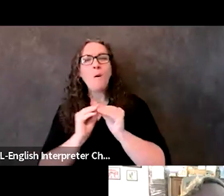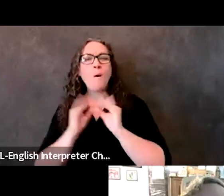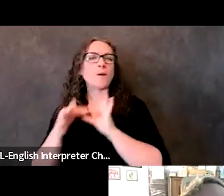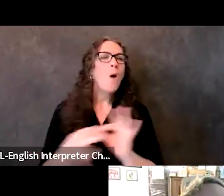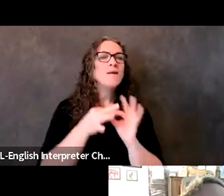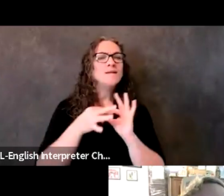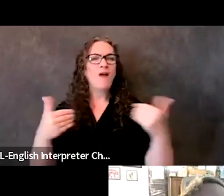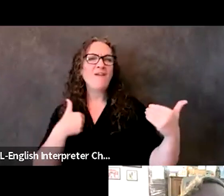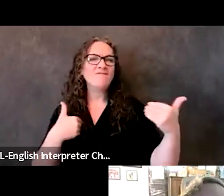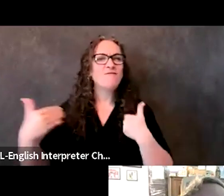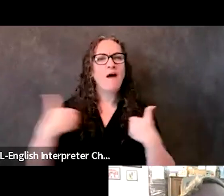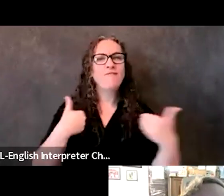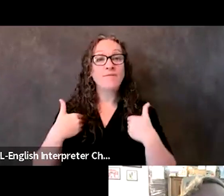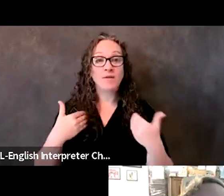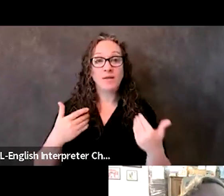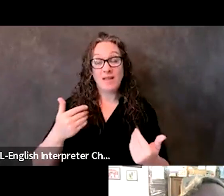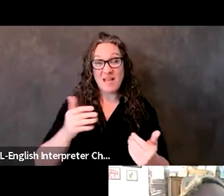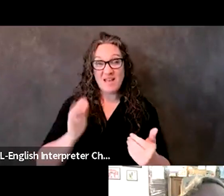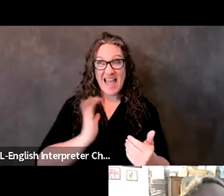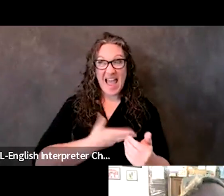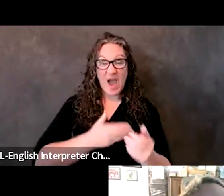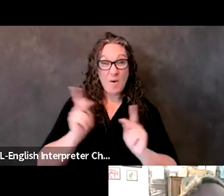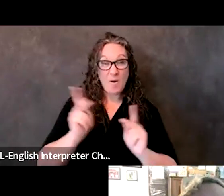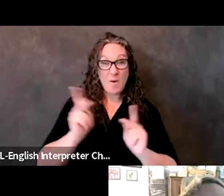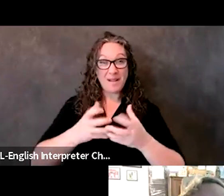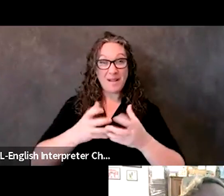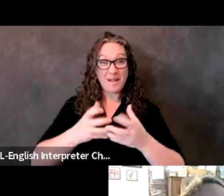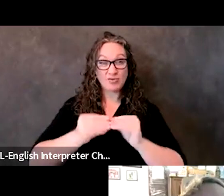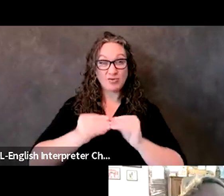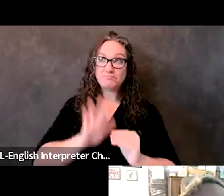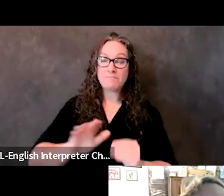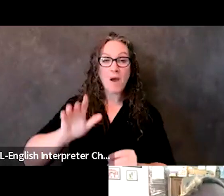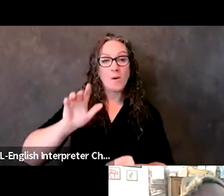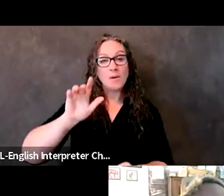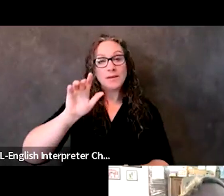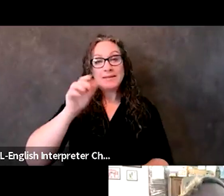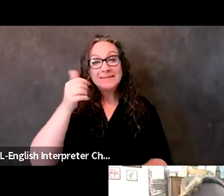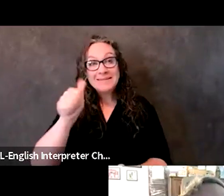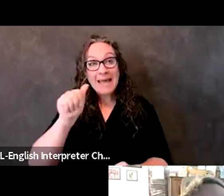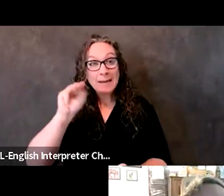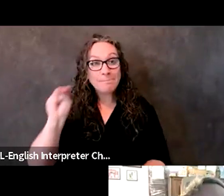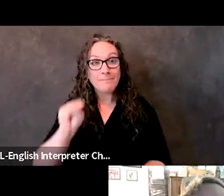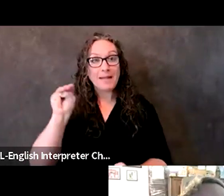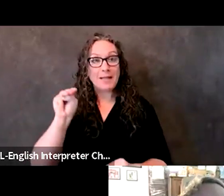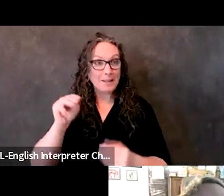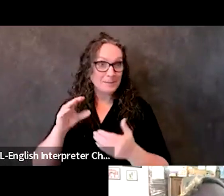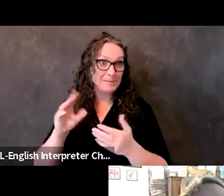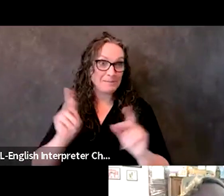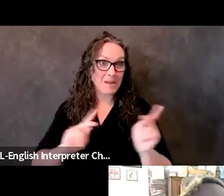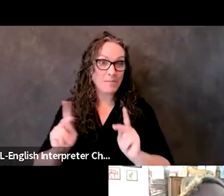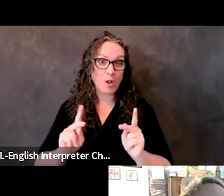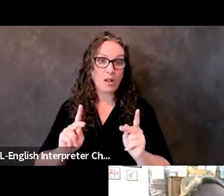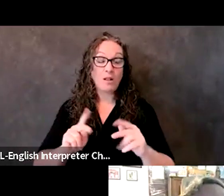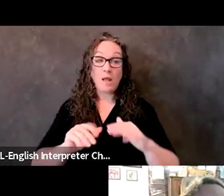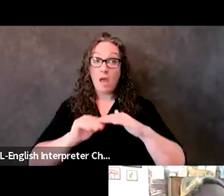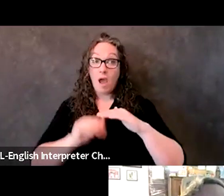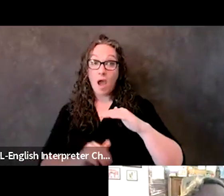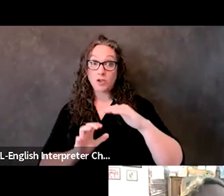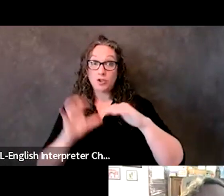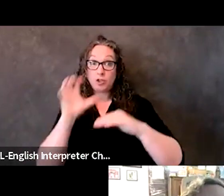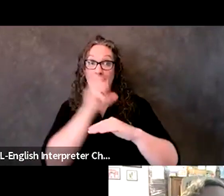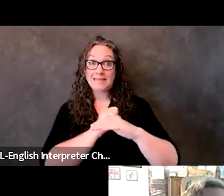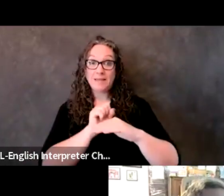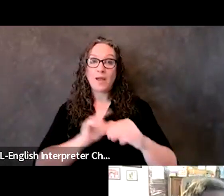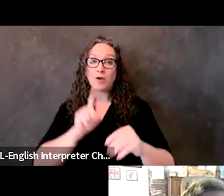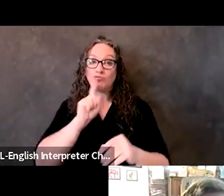LA County has a population of around 10 million people. A underestimate based on our census really is an